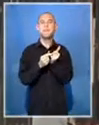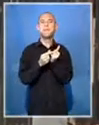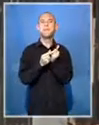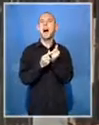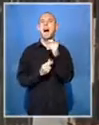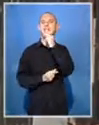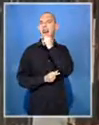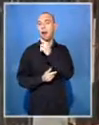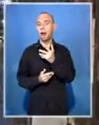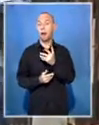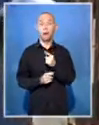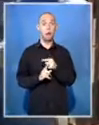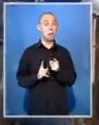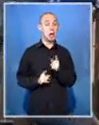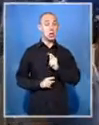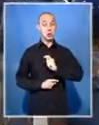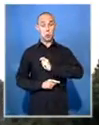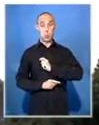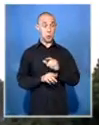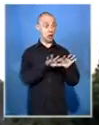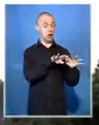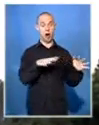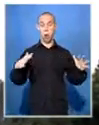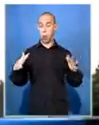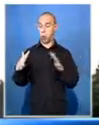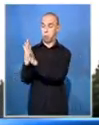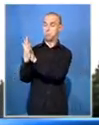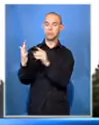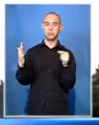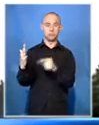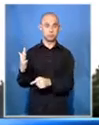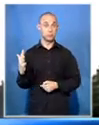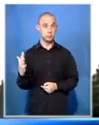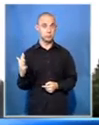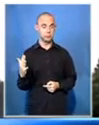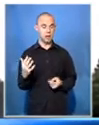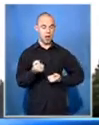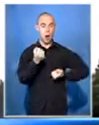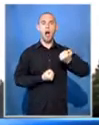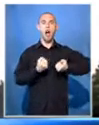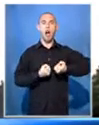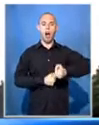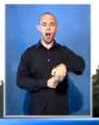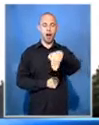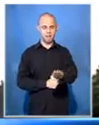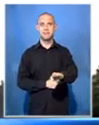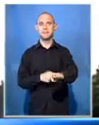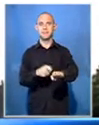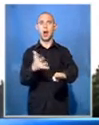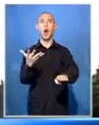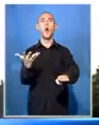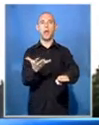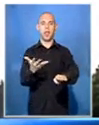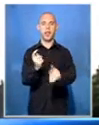But they too came under attack. One of our cars was stuck inside the shack where